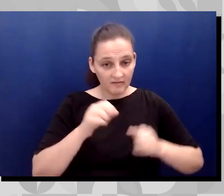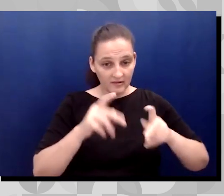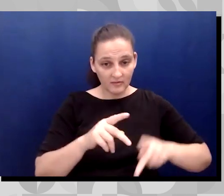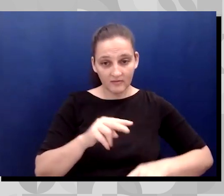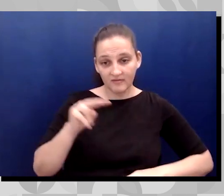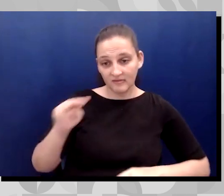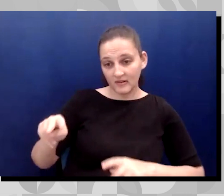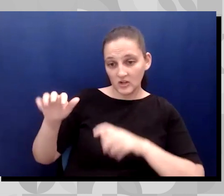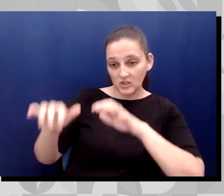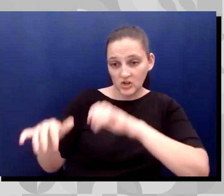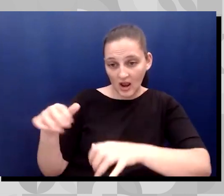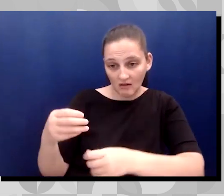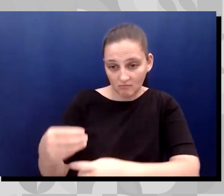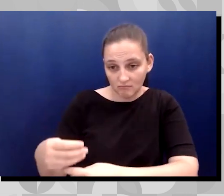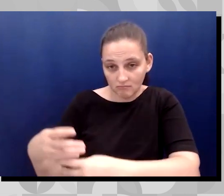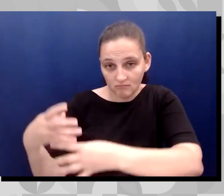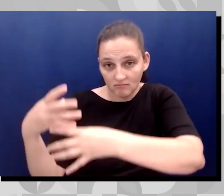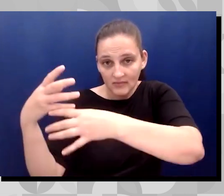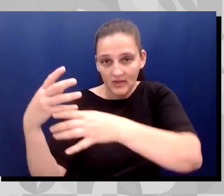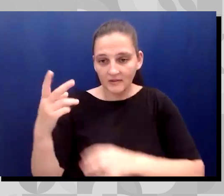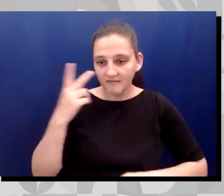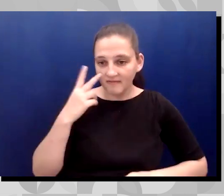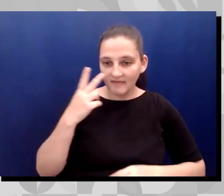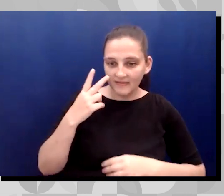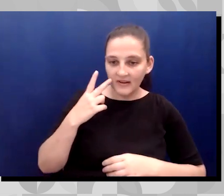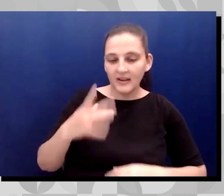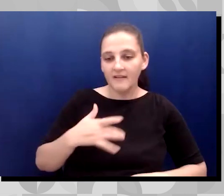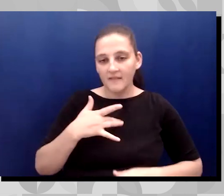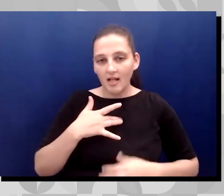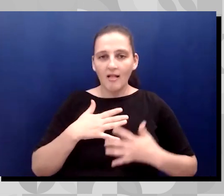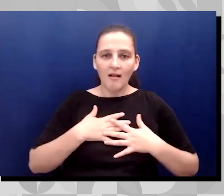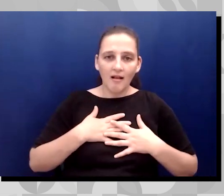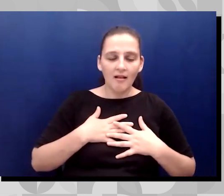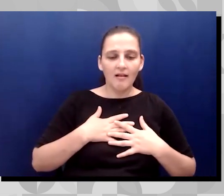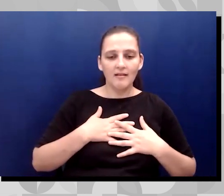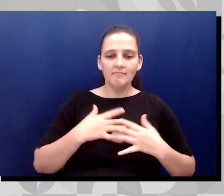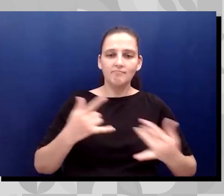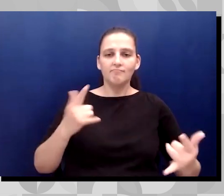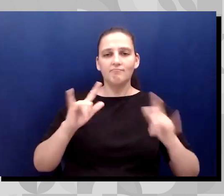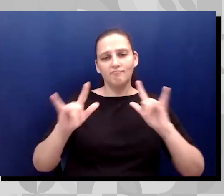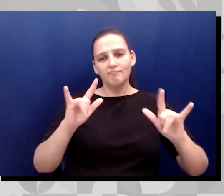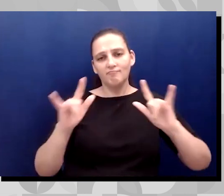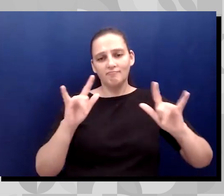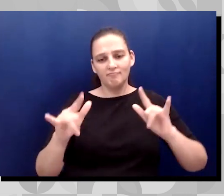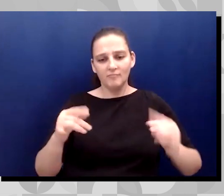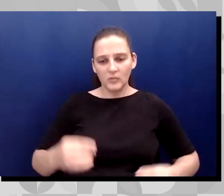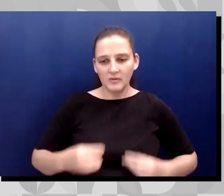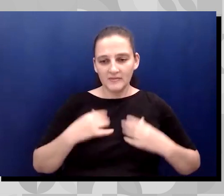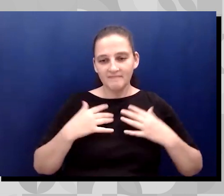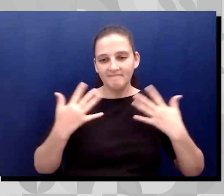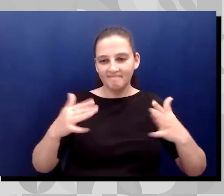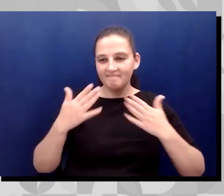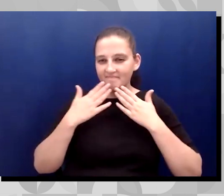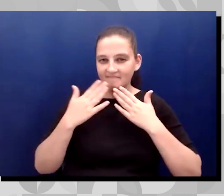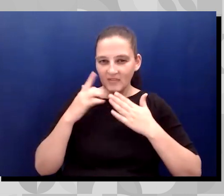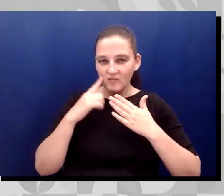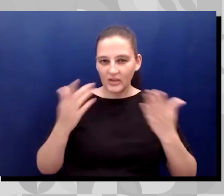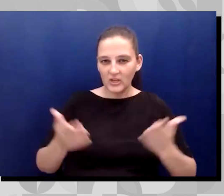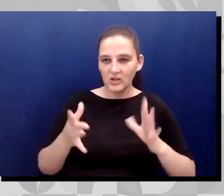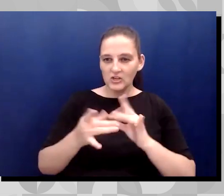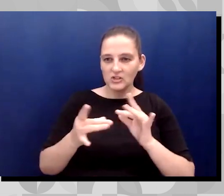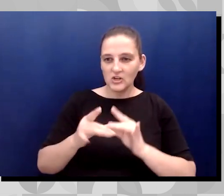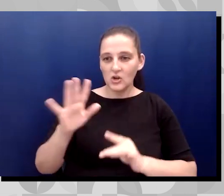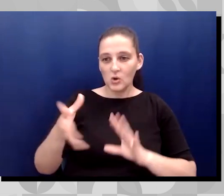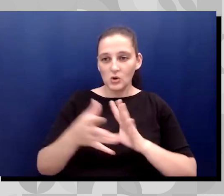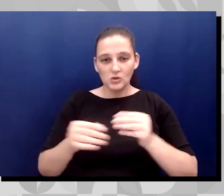and feel the love and the inspiration that you are, Miguel. So thank you so much for being here, sharing your story and never allowing anyone to